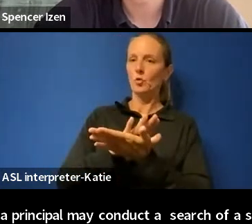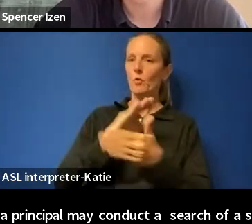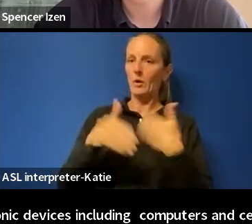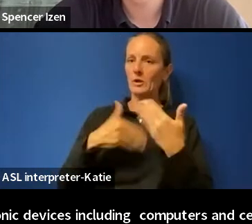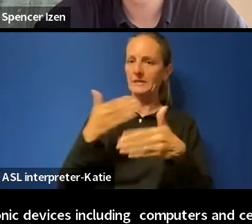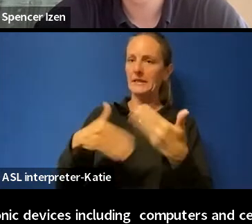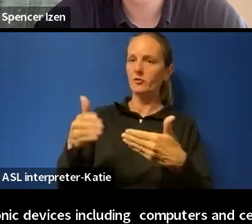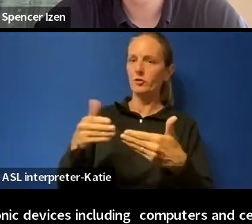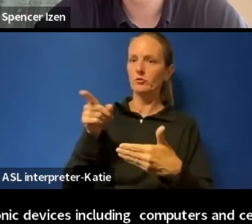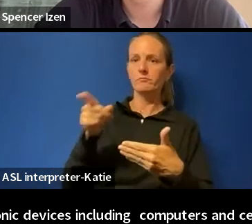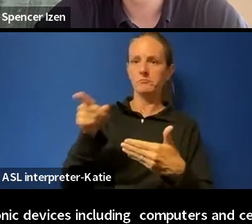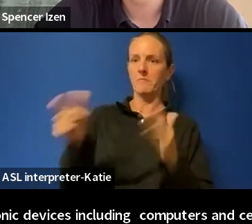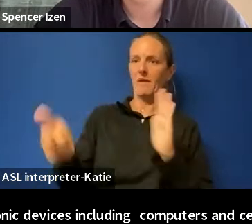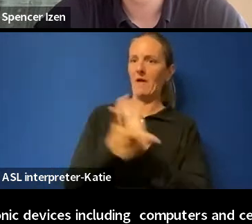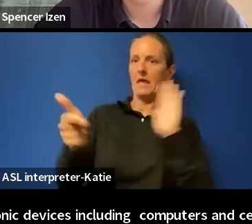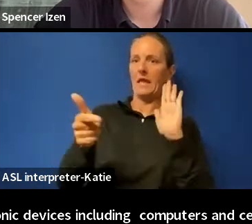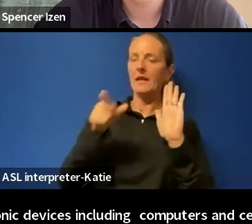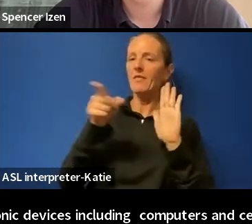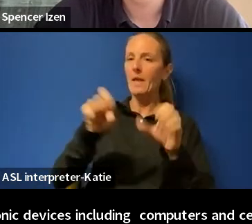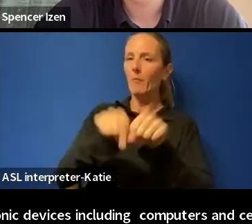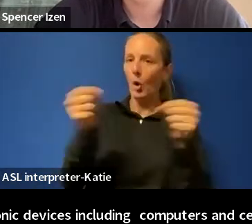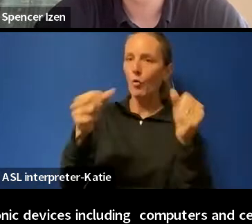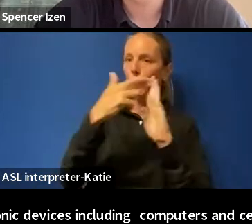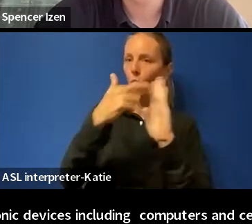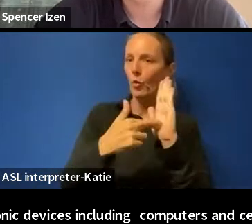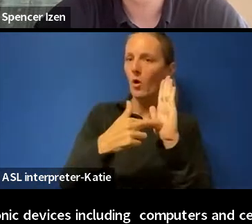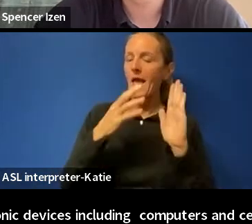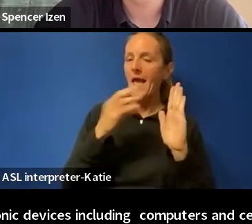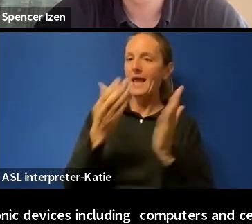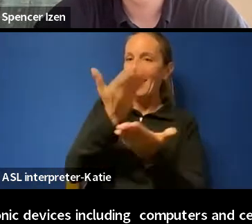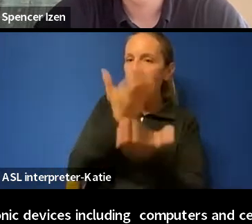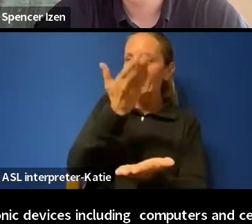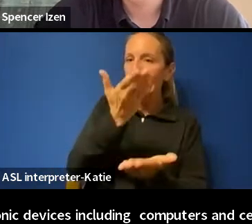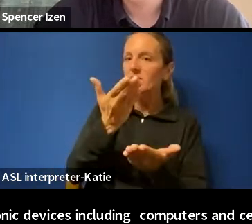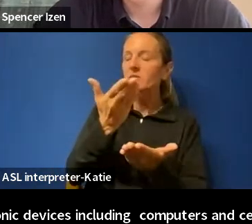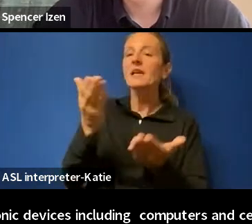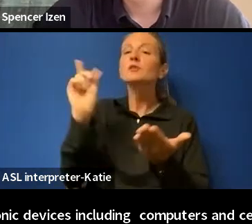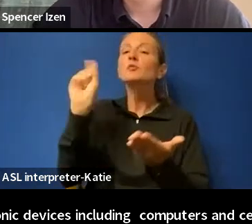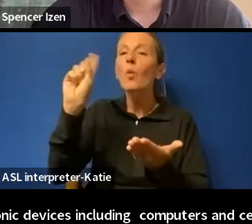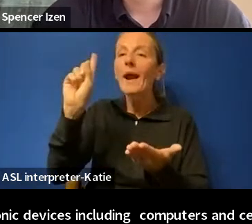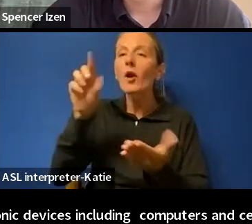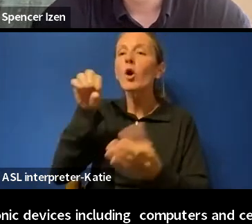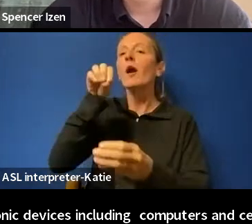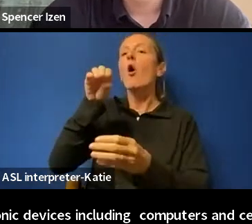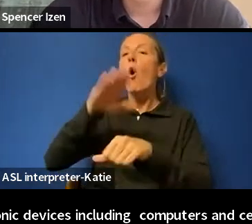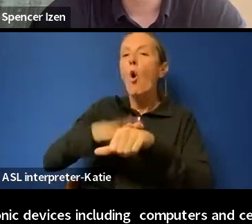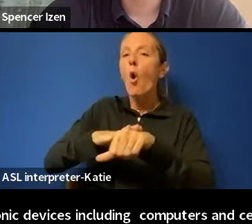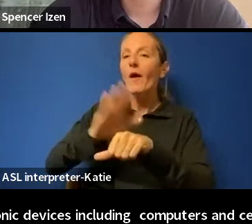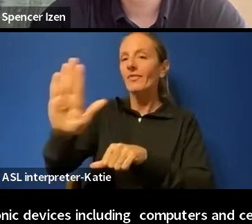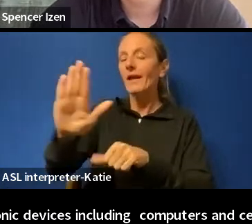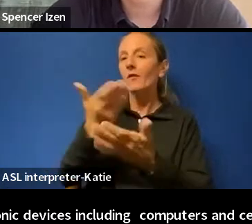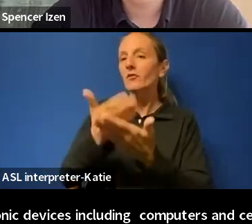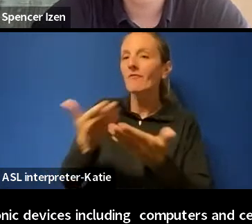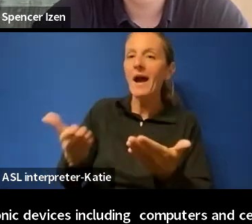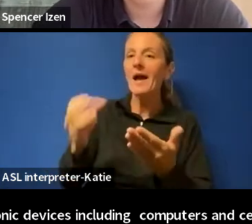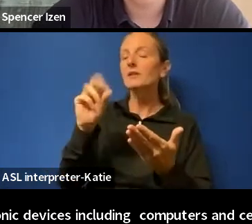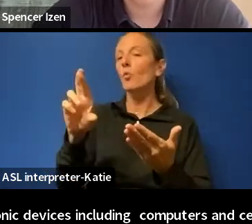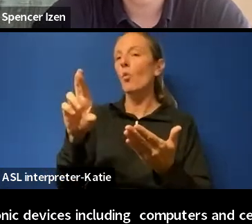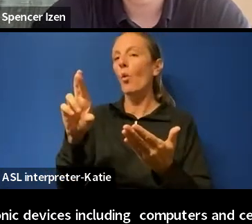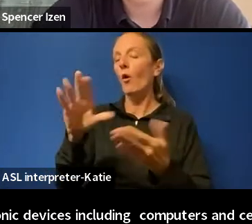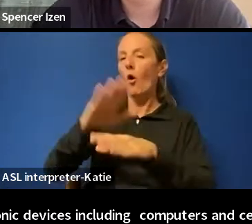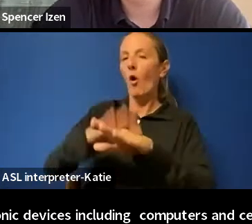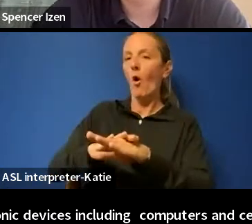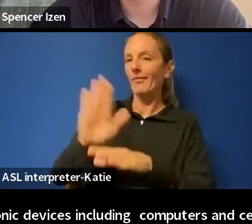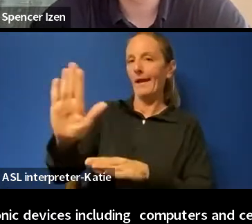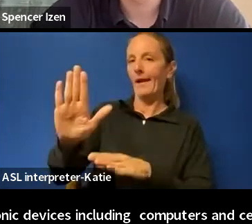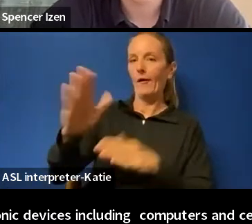or are being violated and that evidence of the violation may be found in the location or on the device or person of the